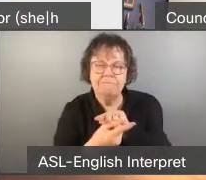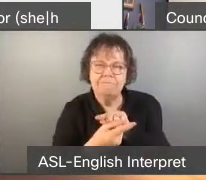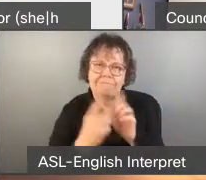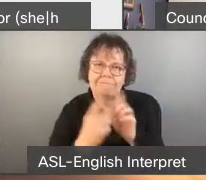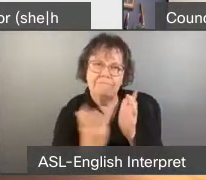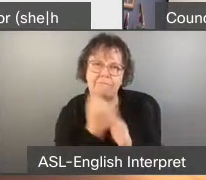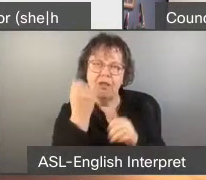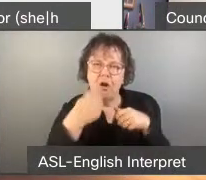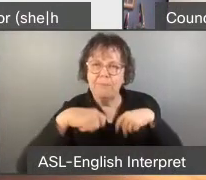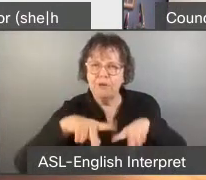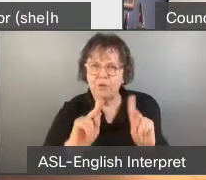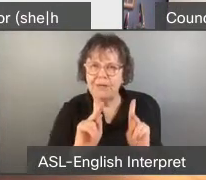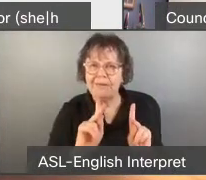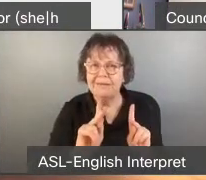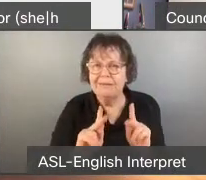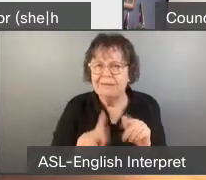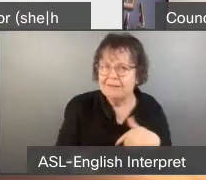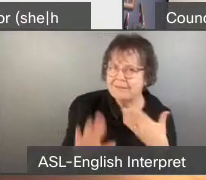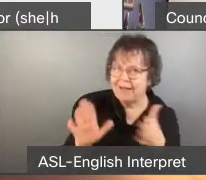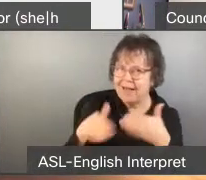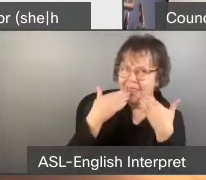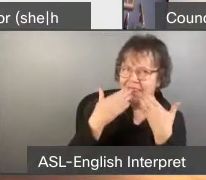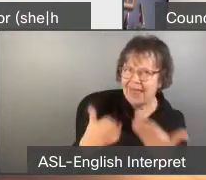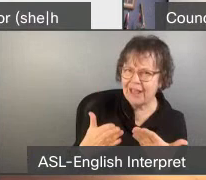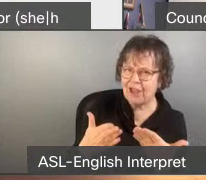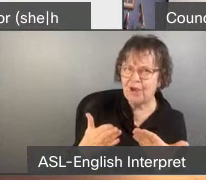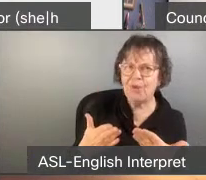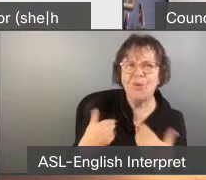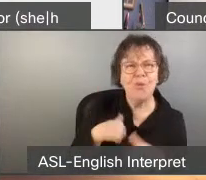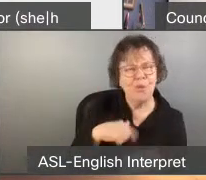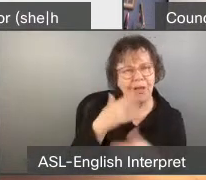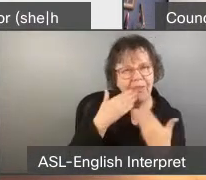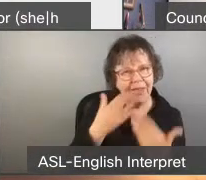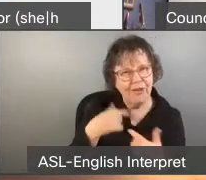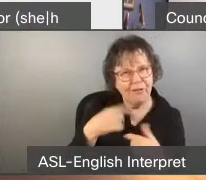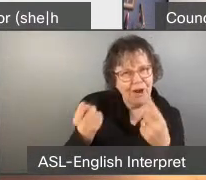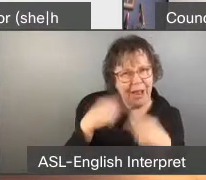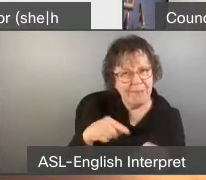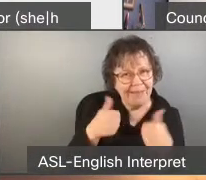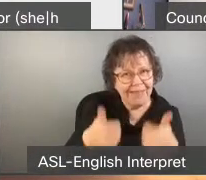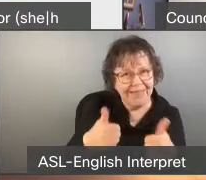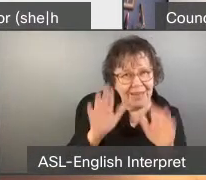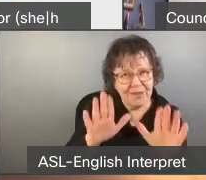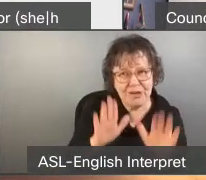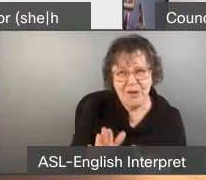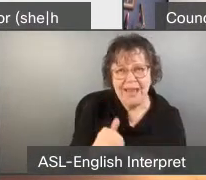Thank you very much, and I appreciate you coming out tonight. That was great. Thanks. Anytime.